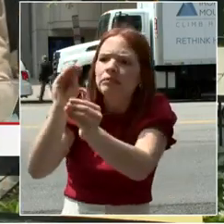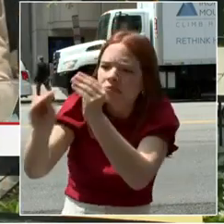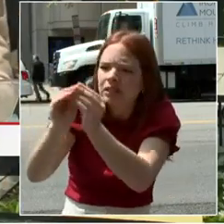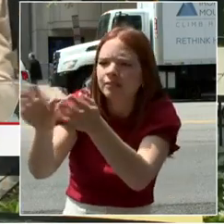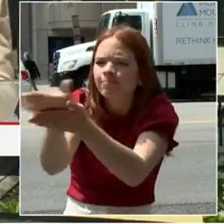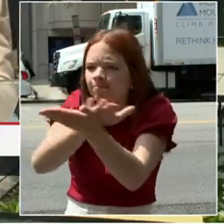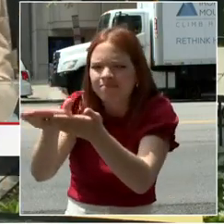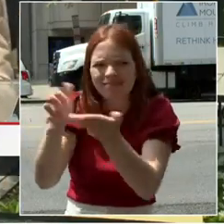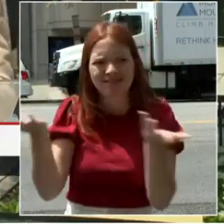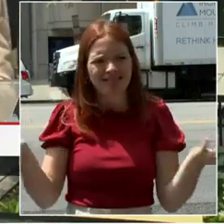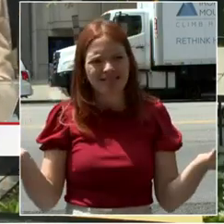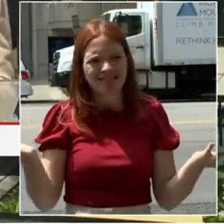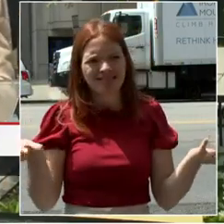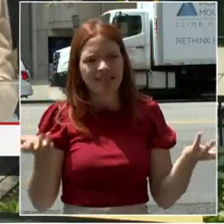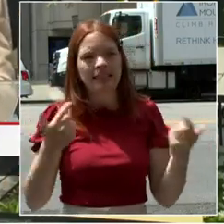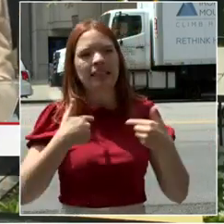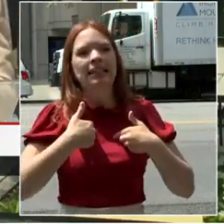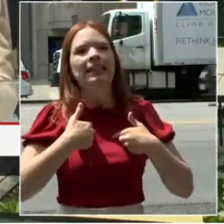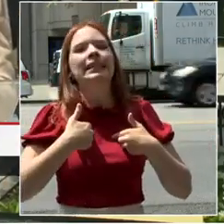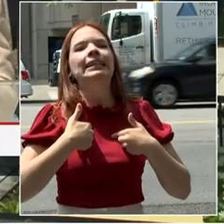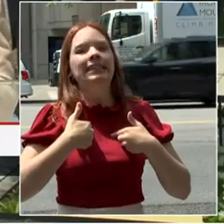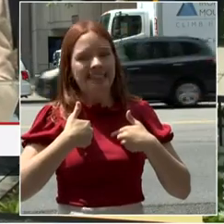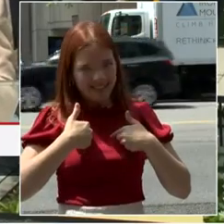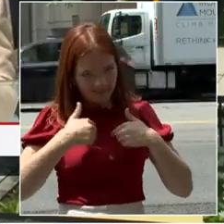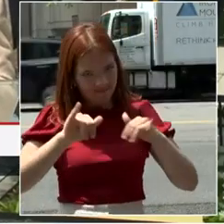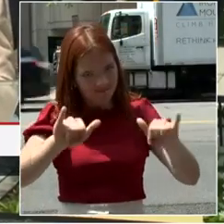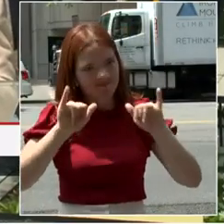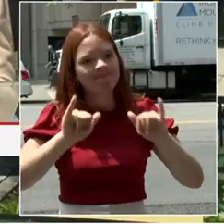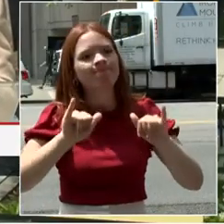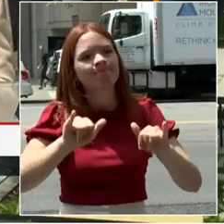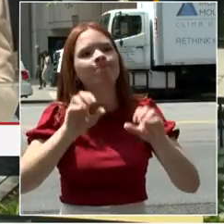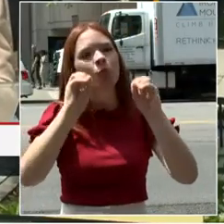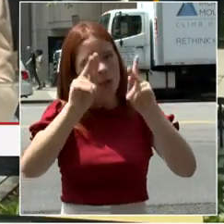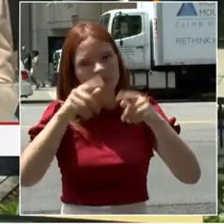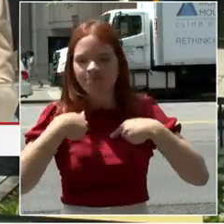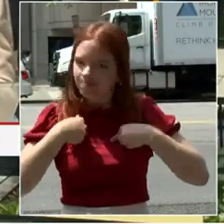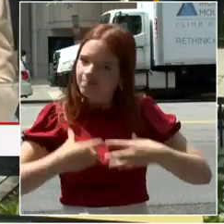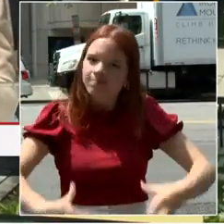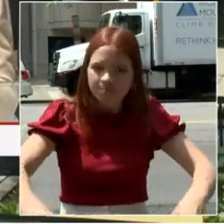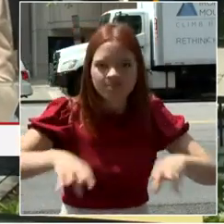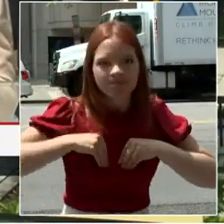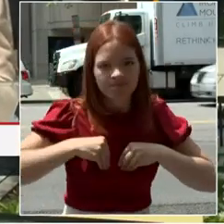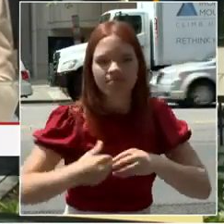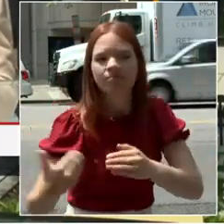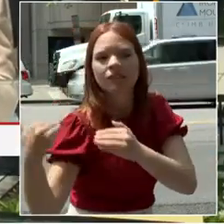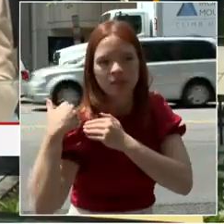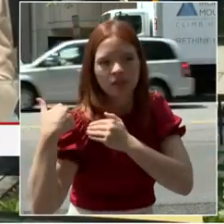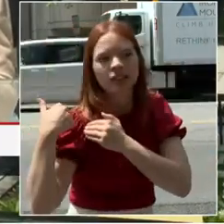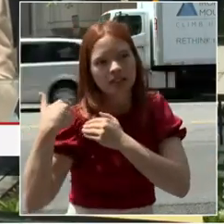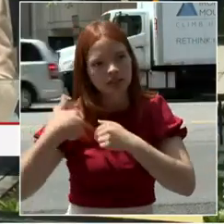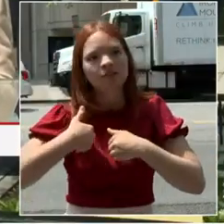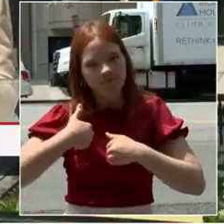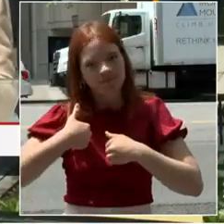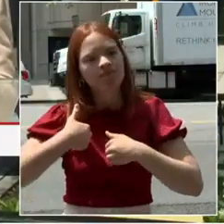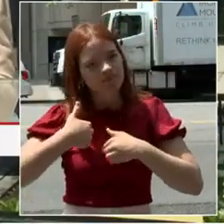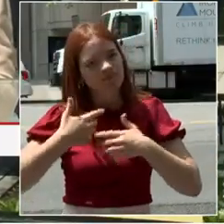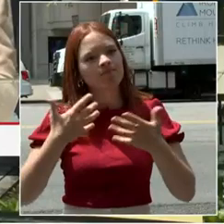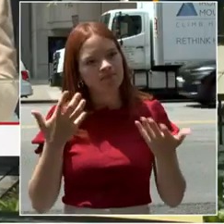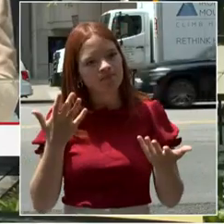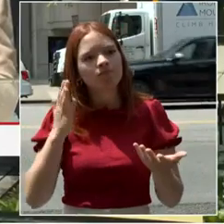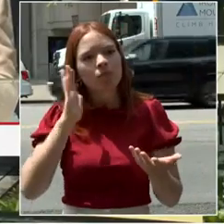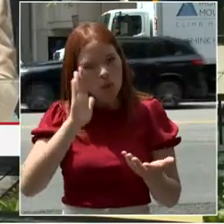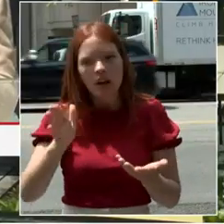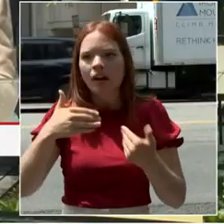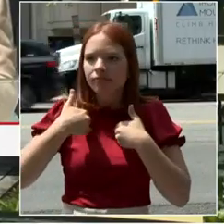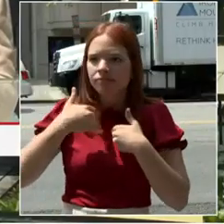But we're starting to see the work happen. The park that we promised, the recreation center is happening. And